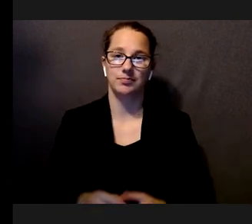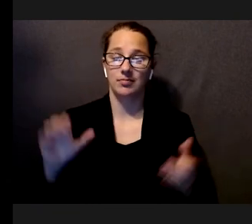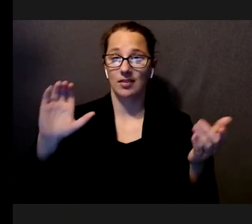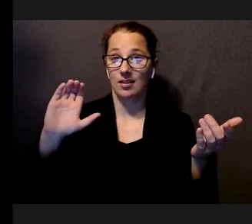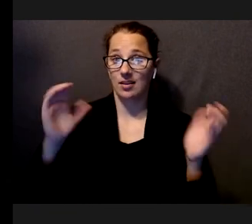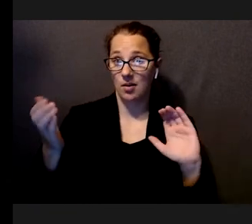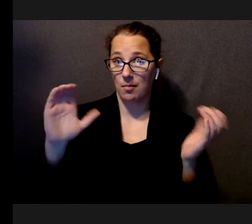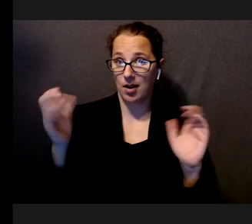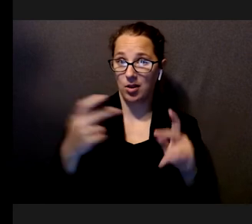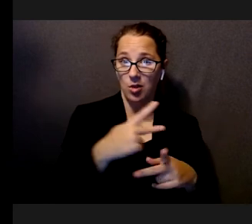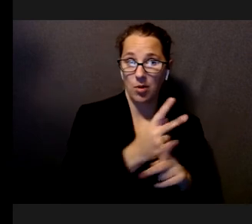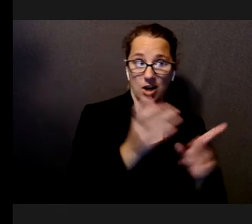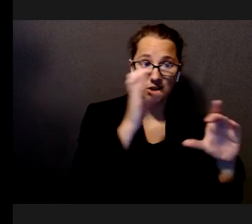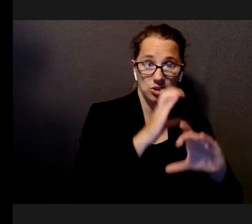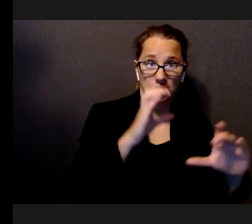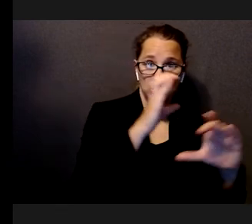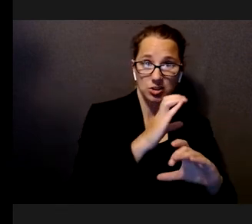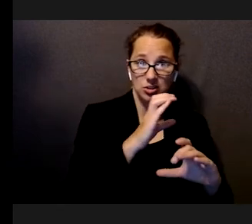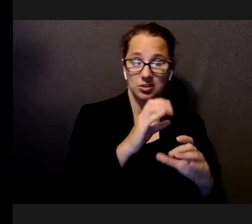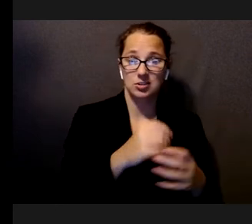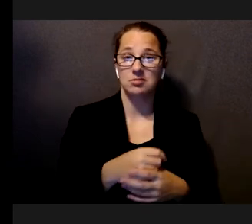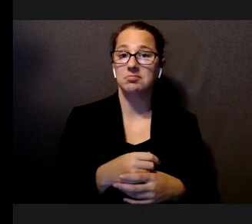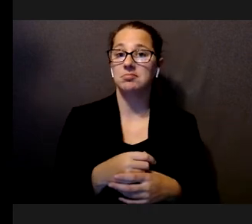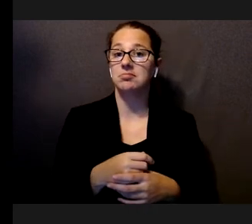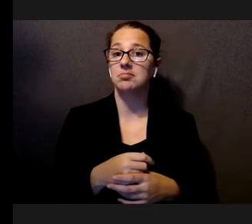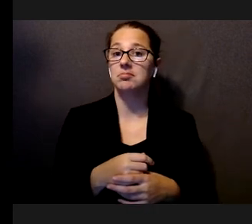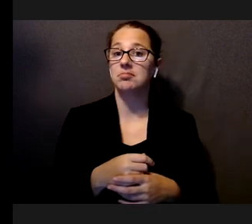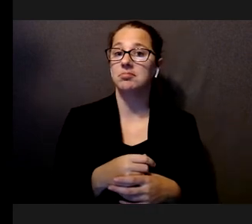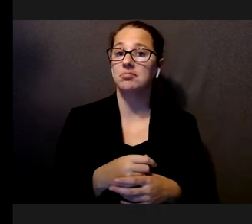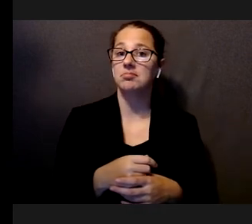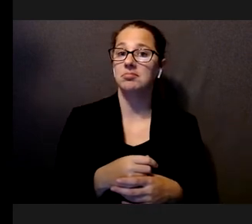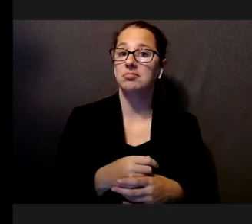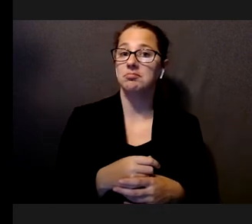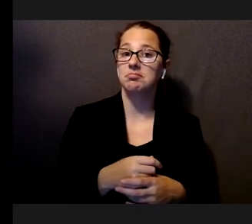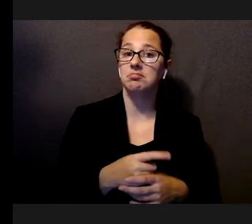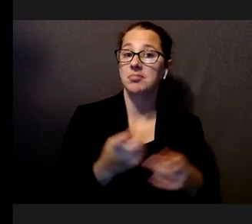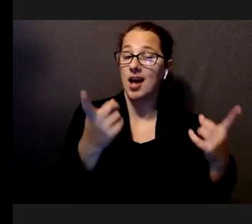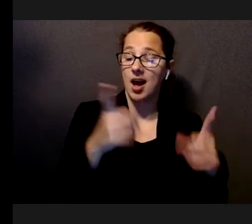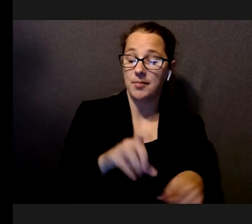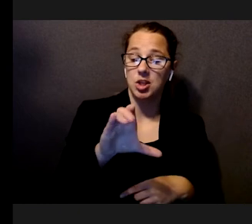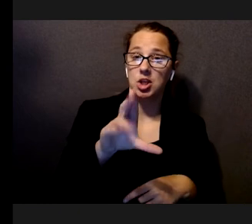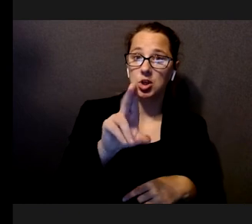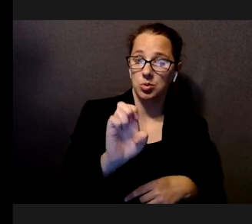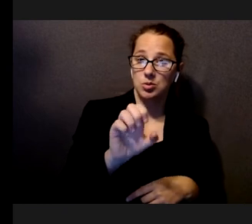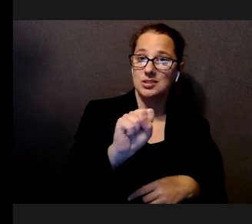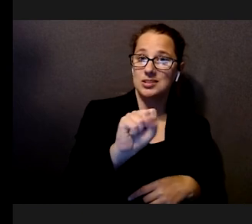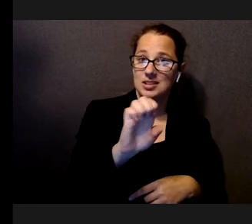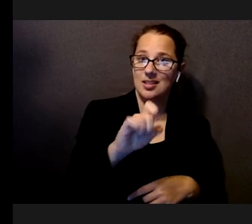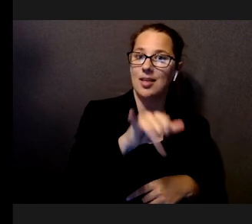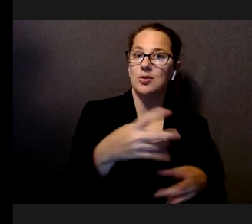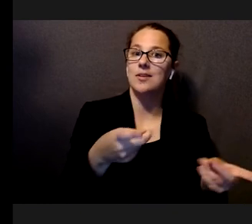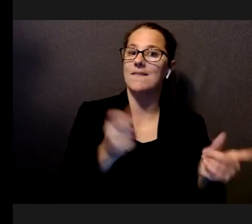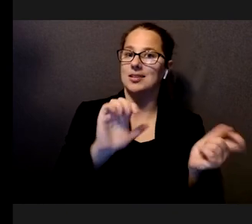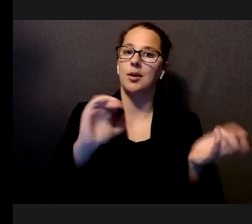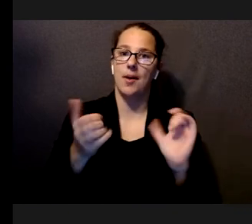in the product search task, we found that QC was faster than the baseline. So, that was a very good